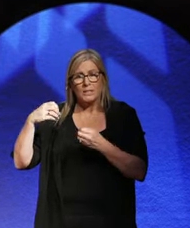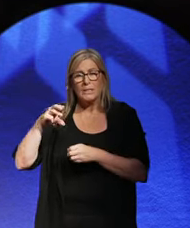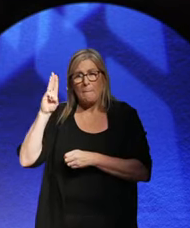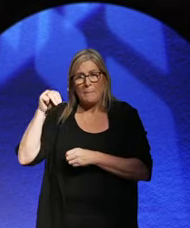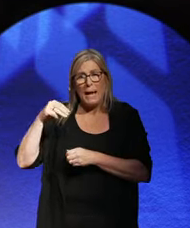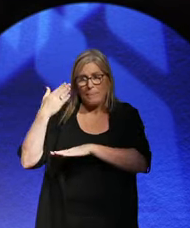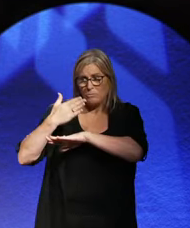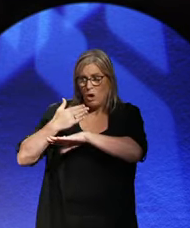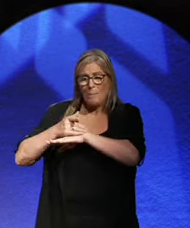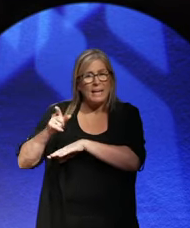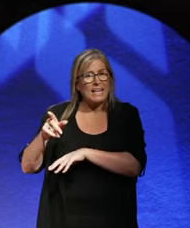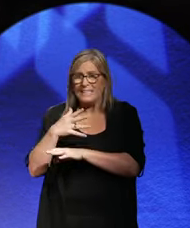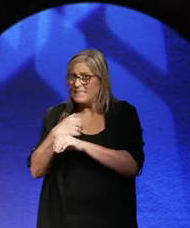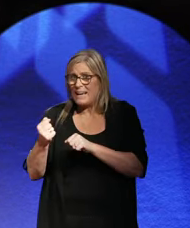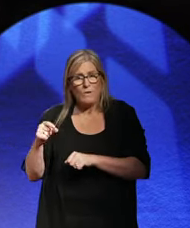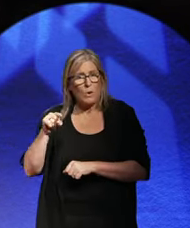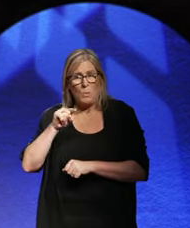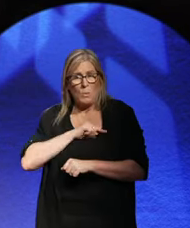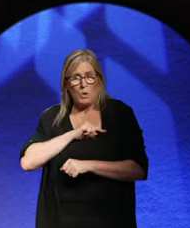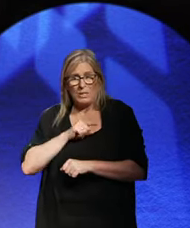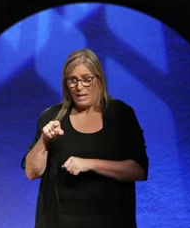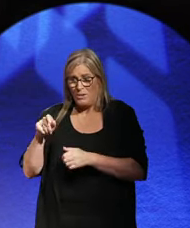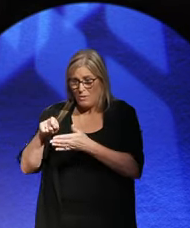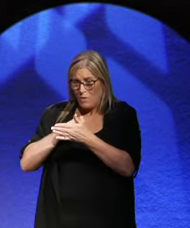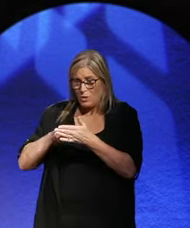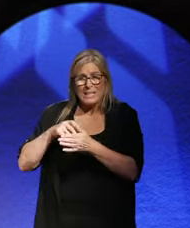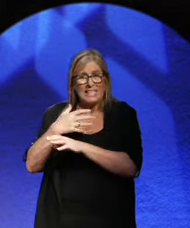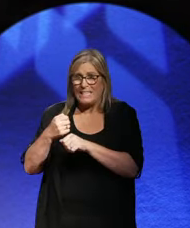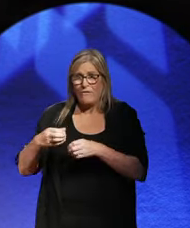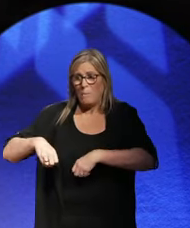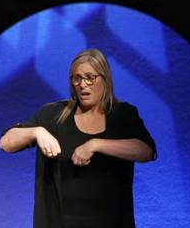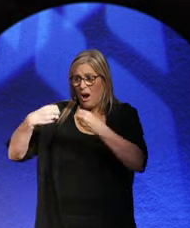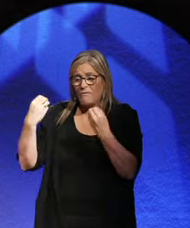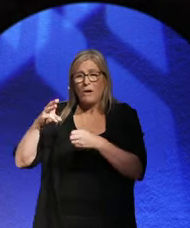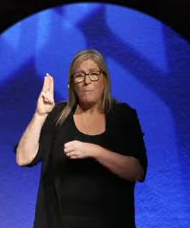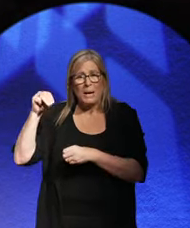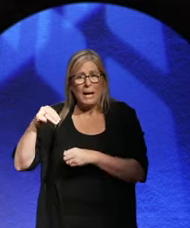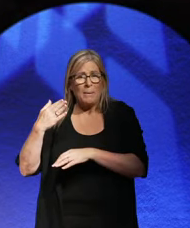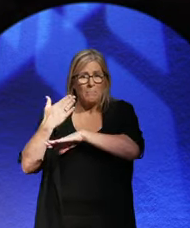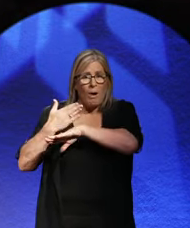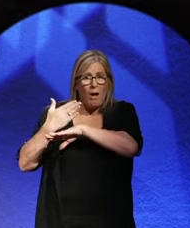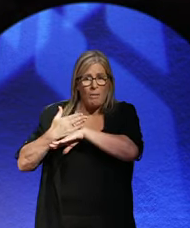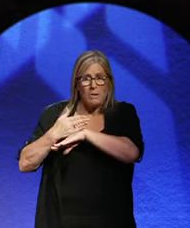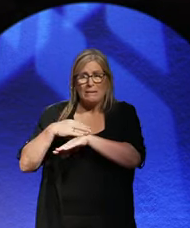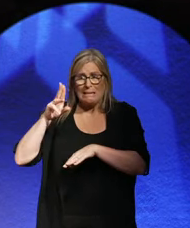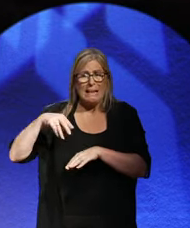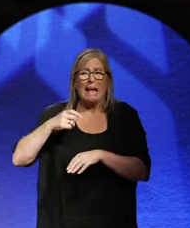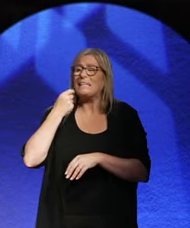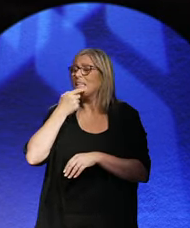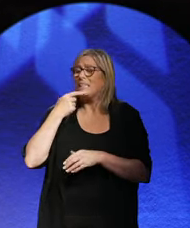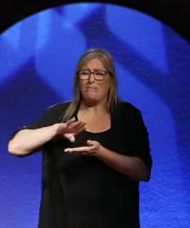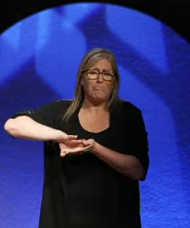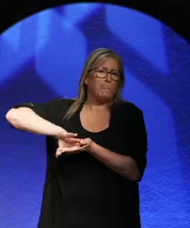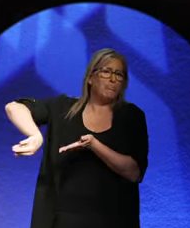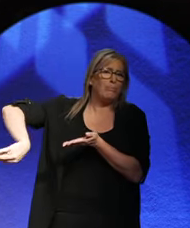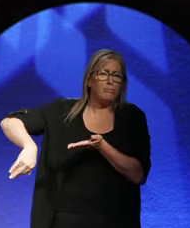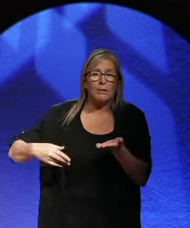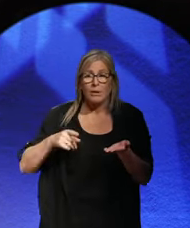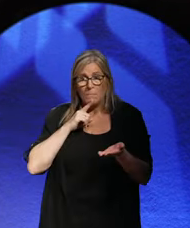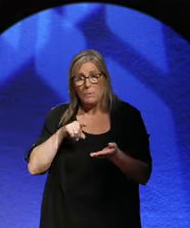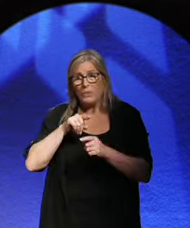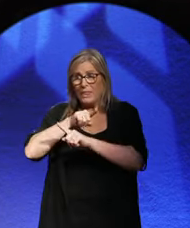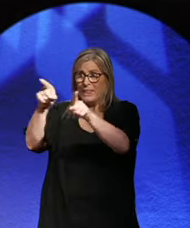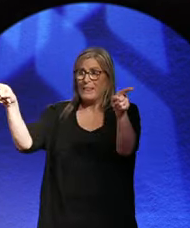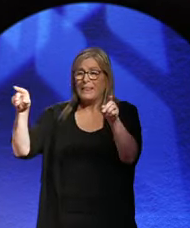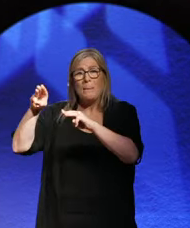won those votes, he never would have been offered the chancellorship. It would have been easy to push him aside. So the voters made